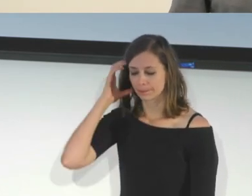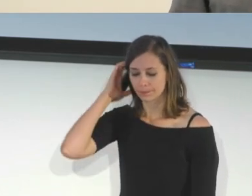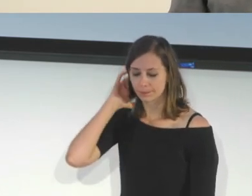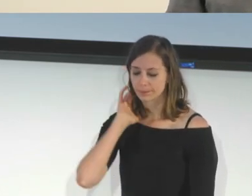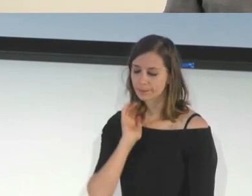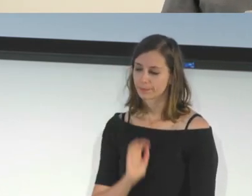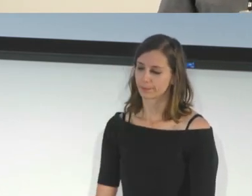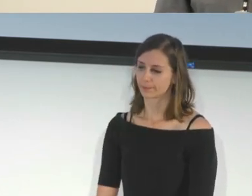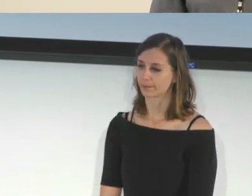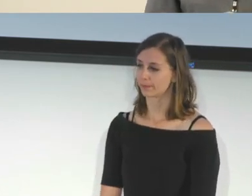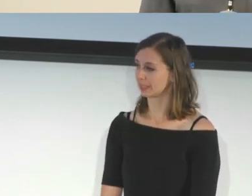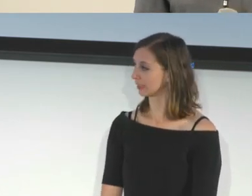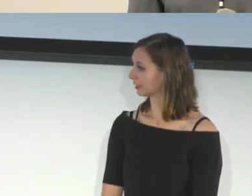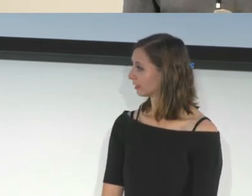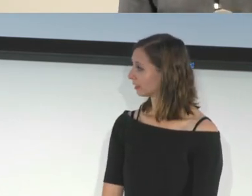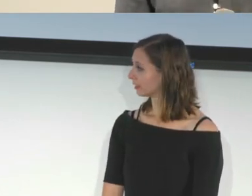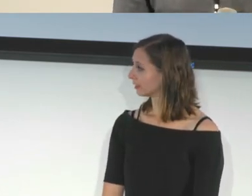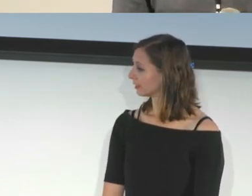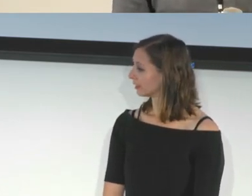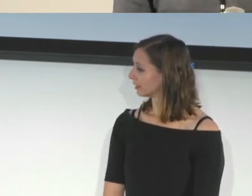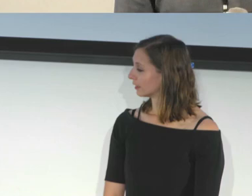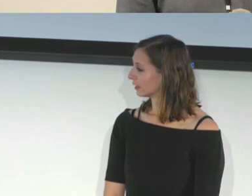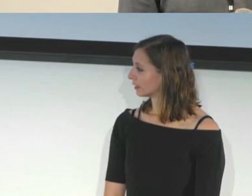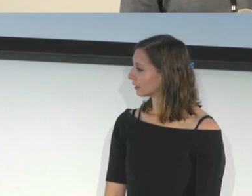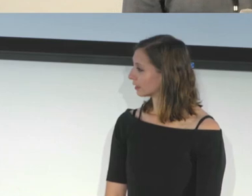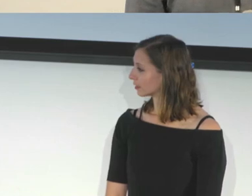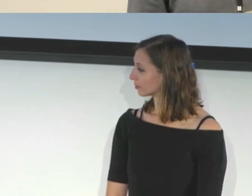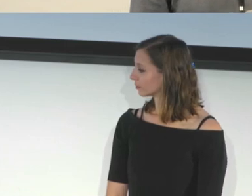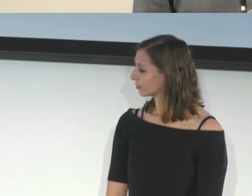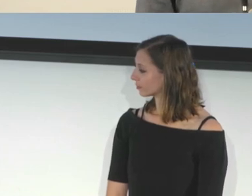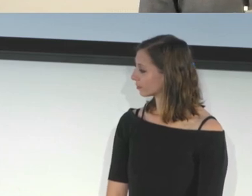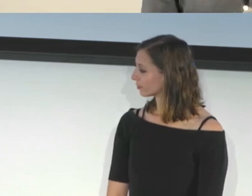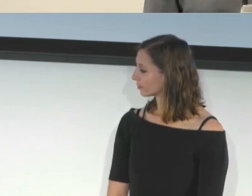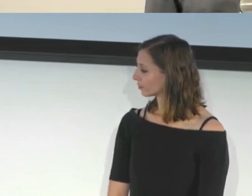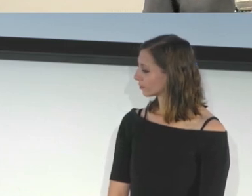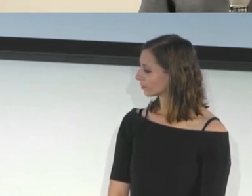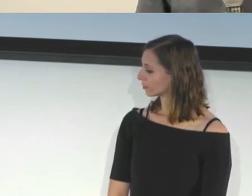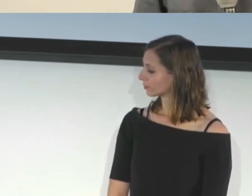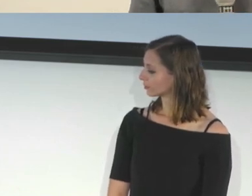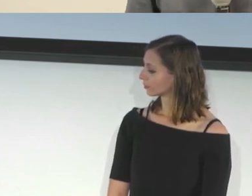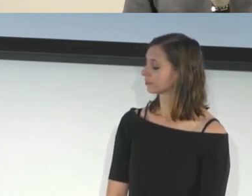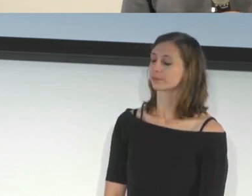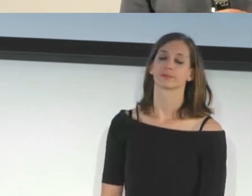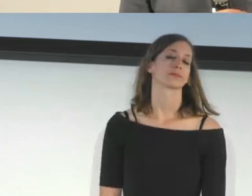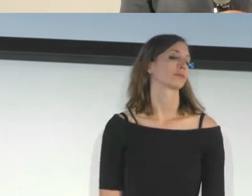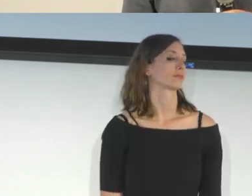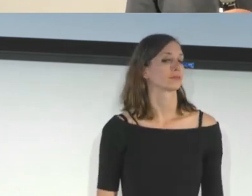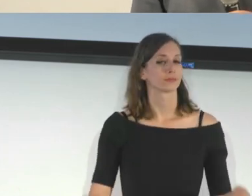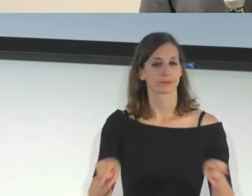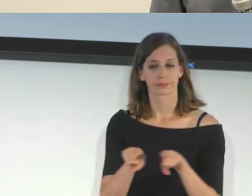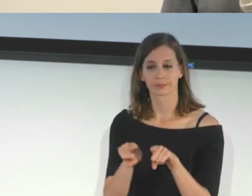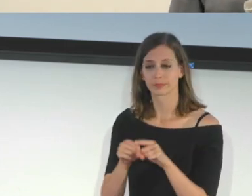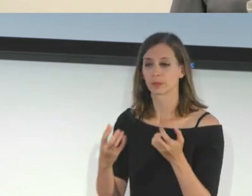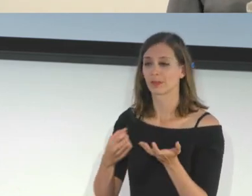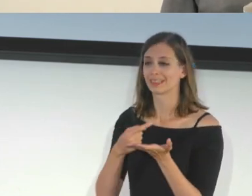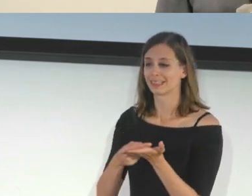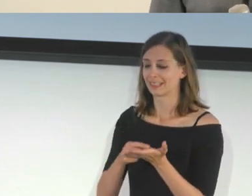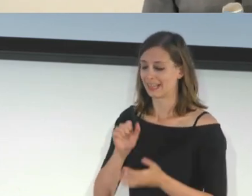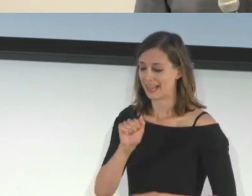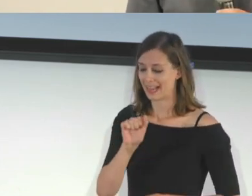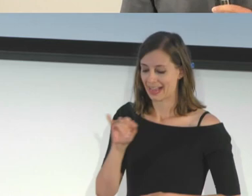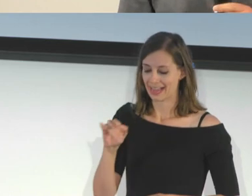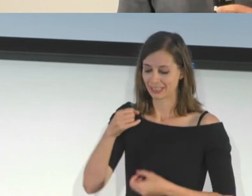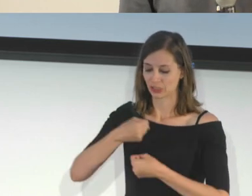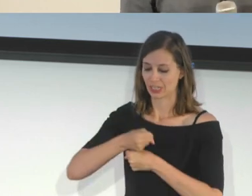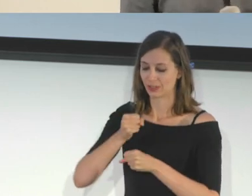And so with that, we wanted to also talk a little bit about AI generative tools. Since, of course,